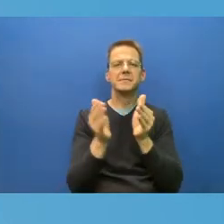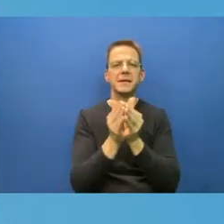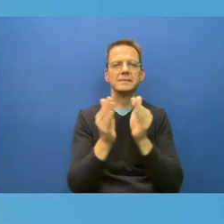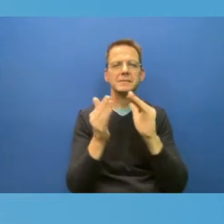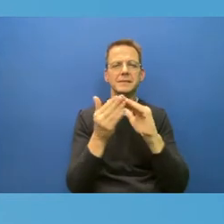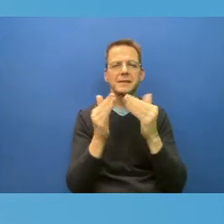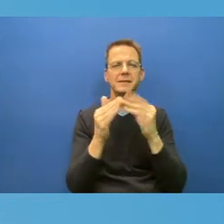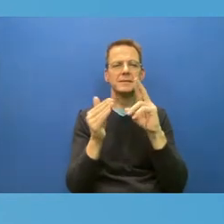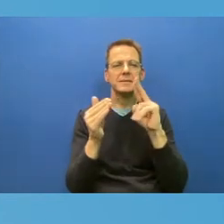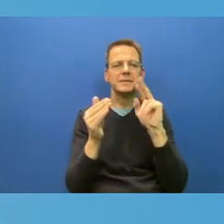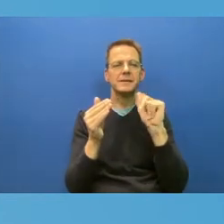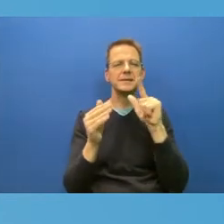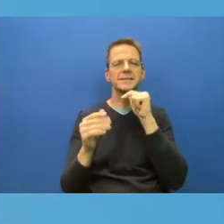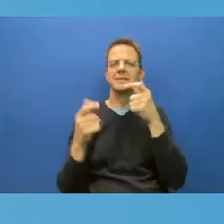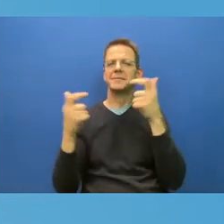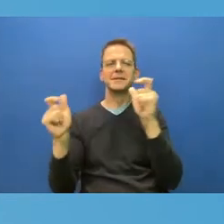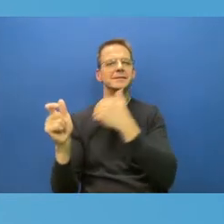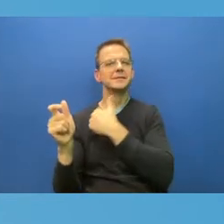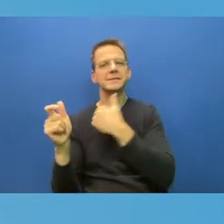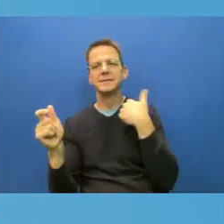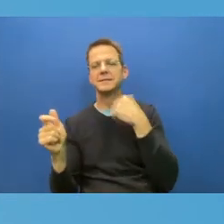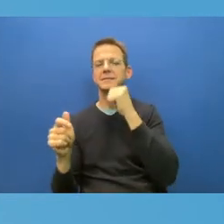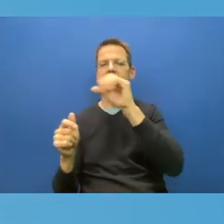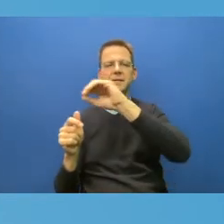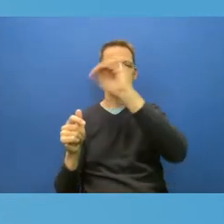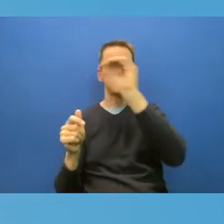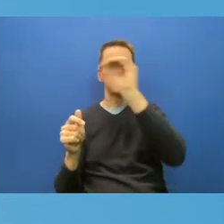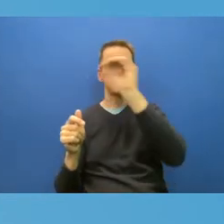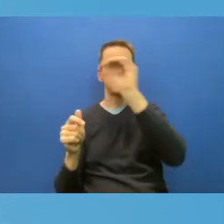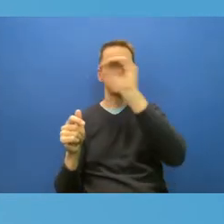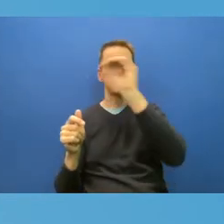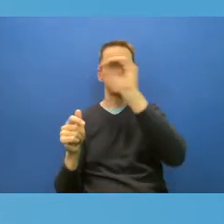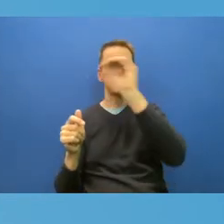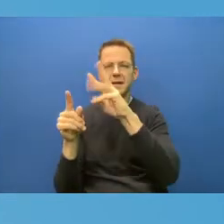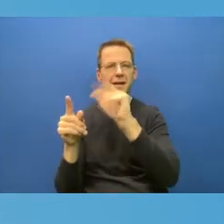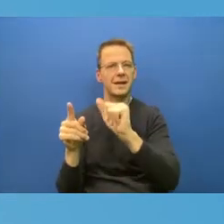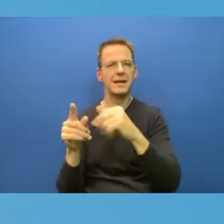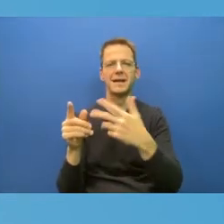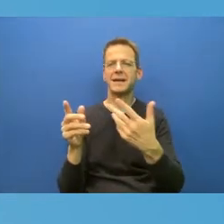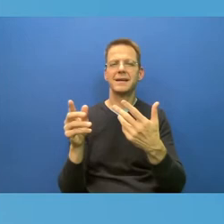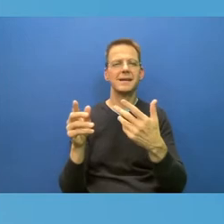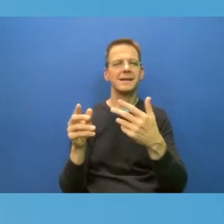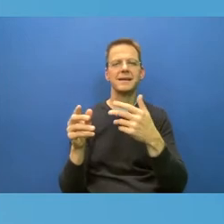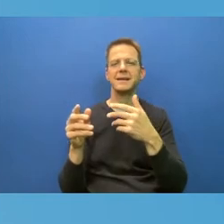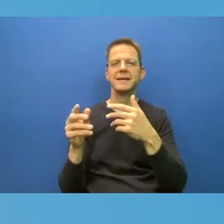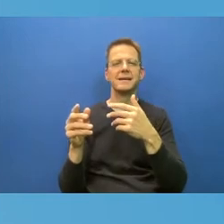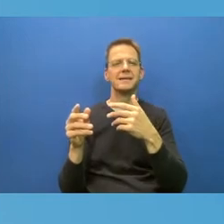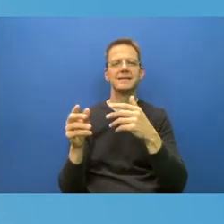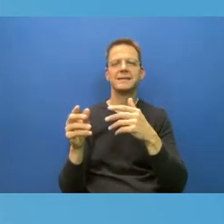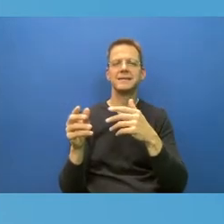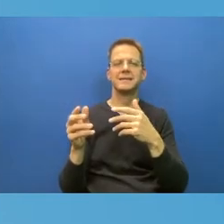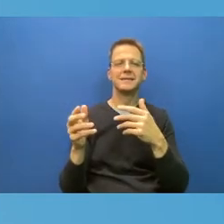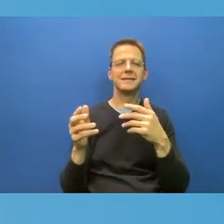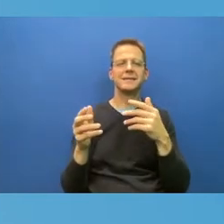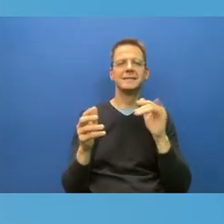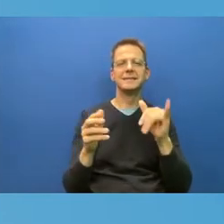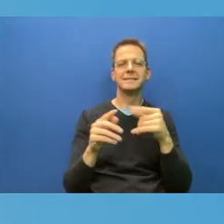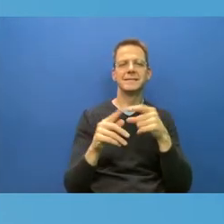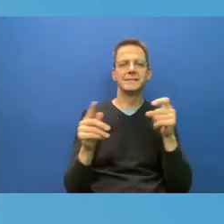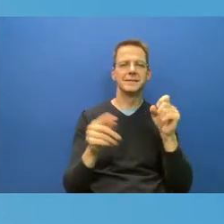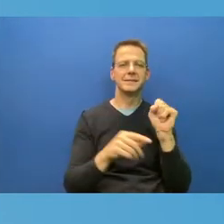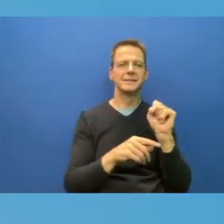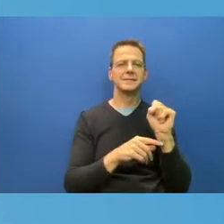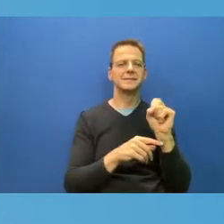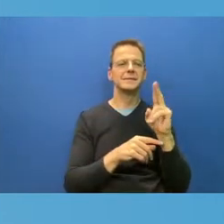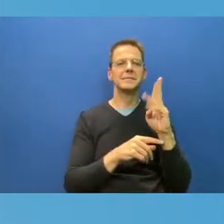This flattening out and rise is coming from Sudbury. It's coming from Haldeman Norfolk. You know, it's coming